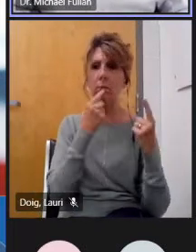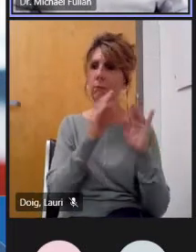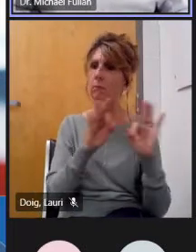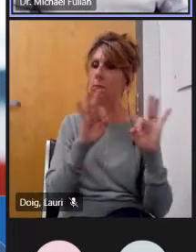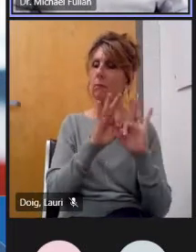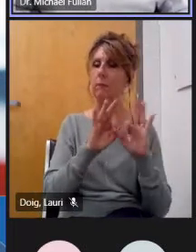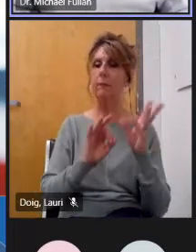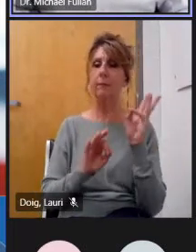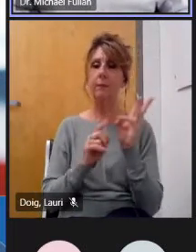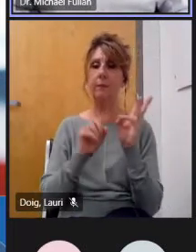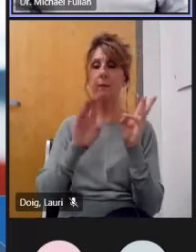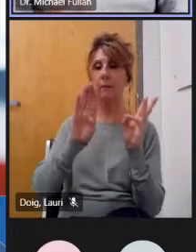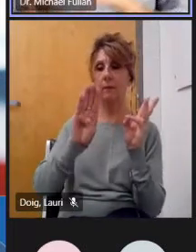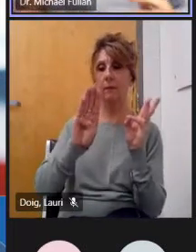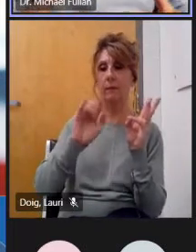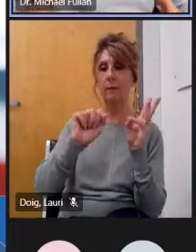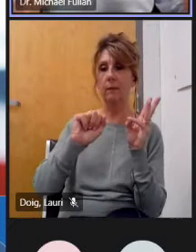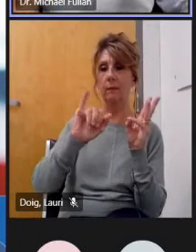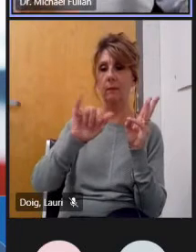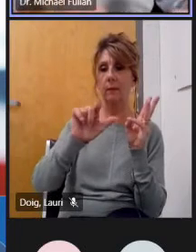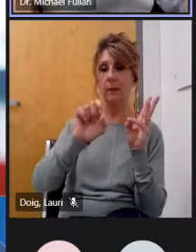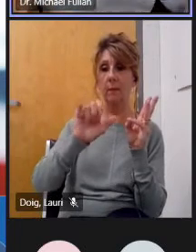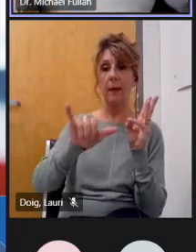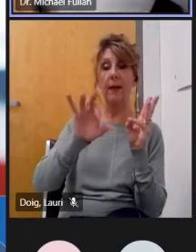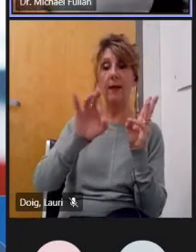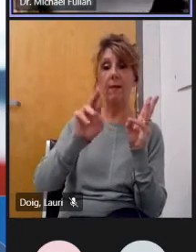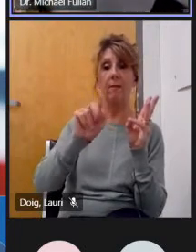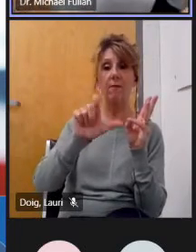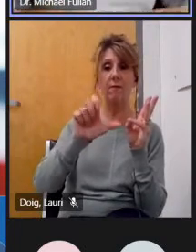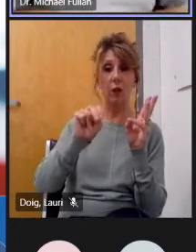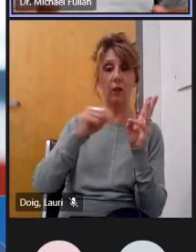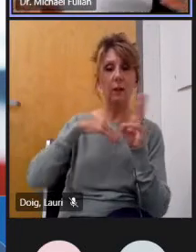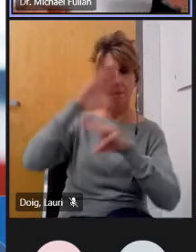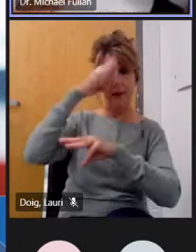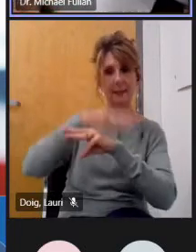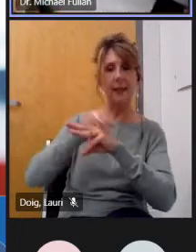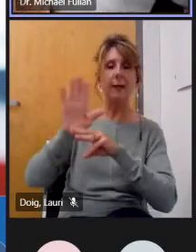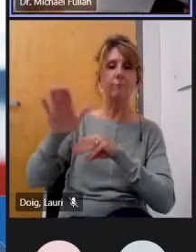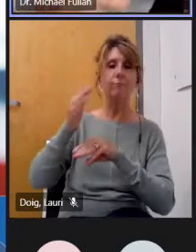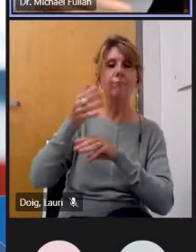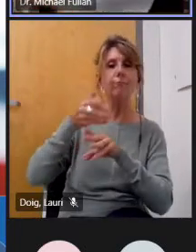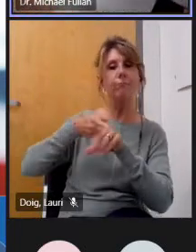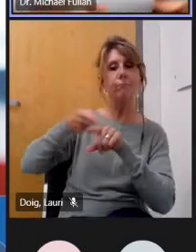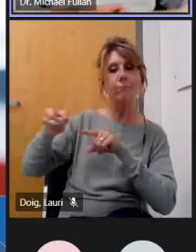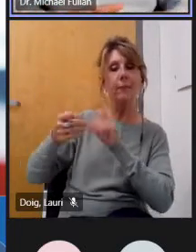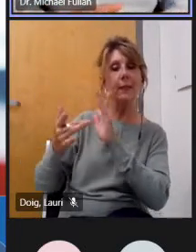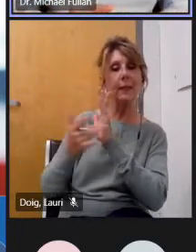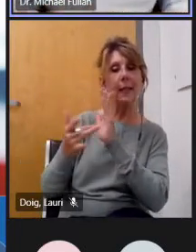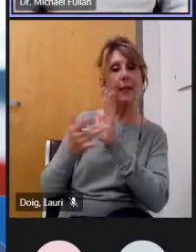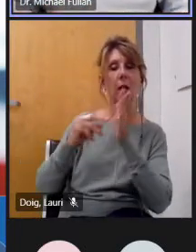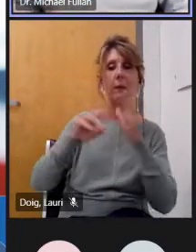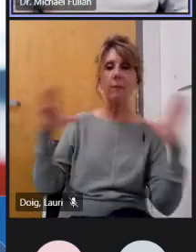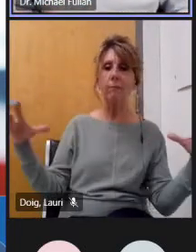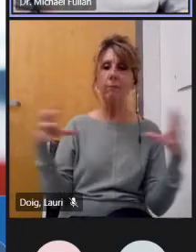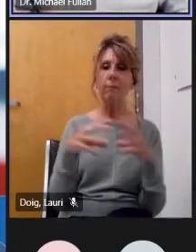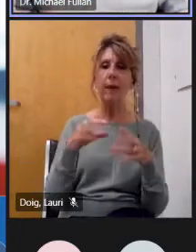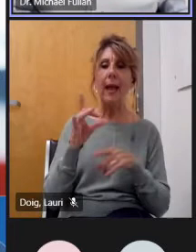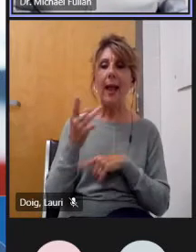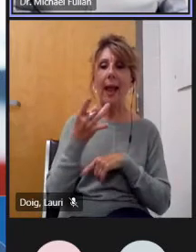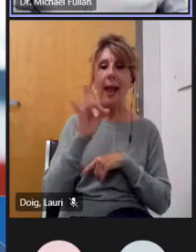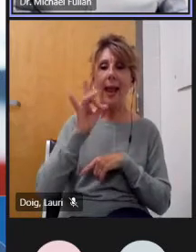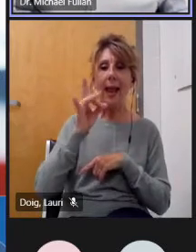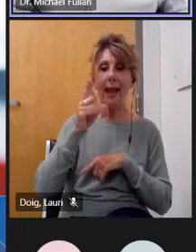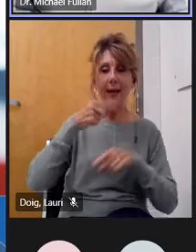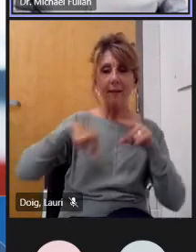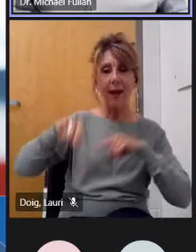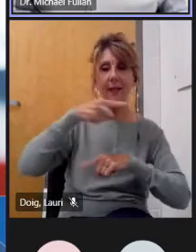and bailey uh full of my uh son is also dealing technology so we have about eight people where we're mixing and matching